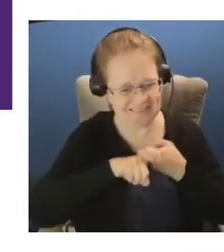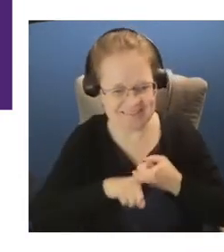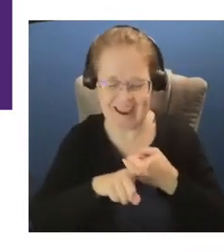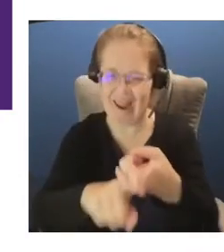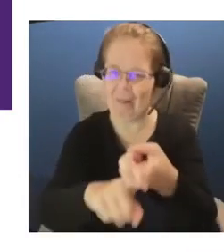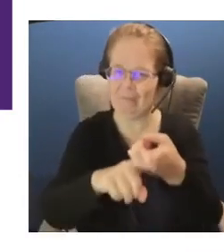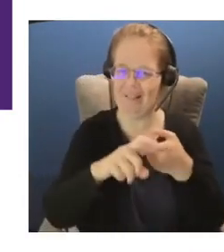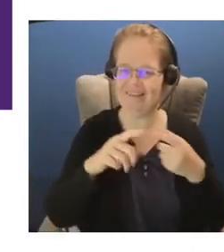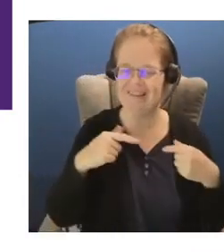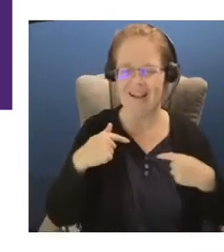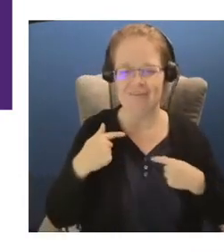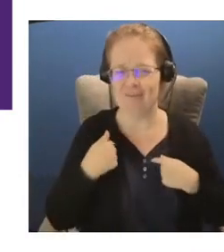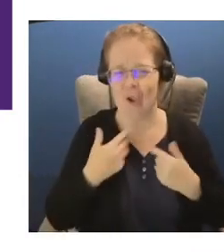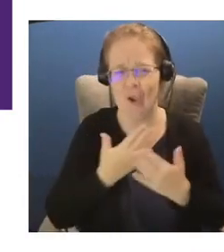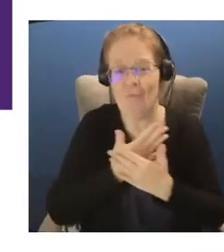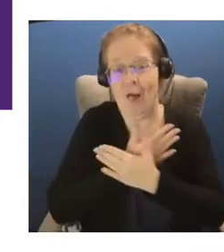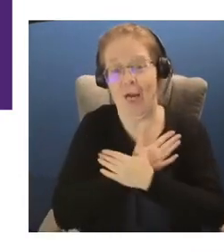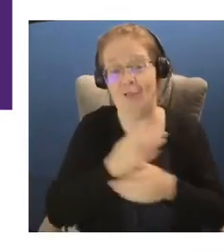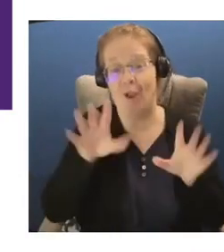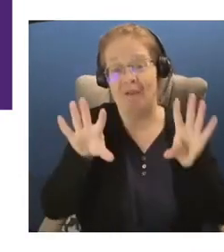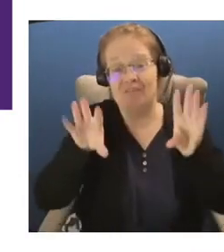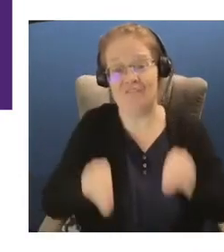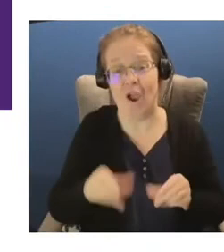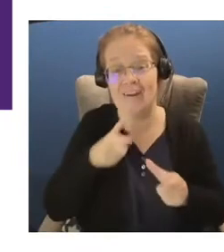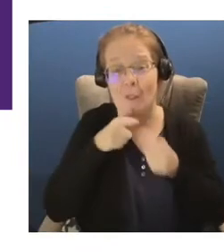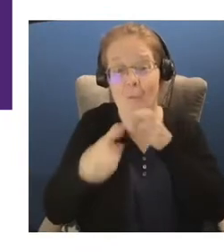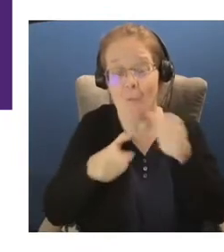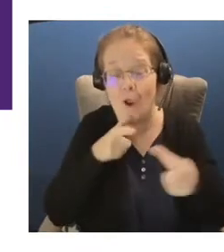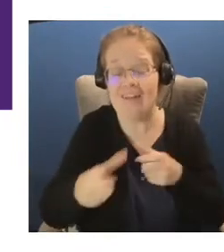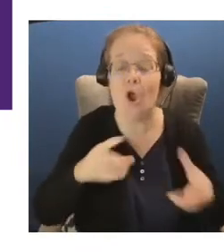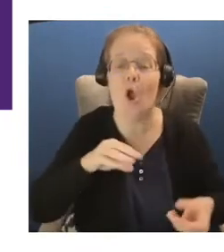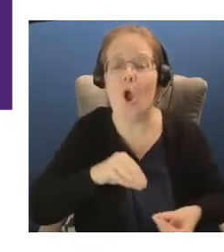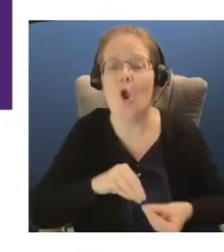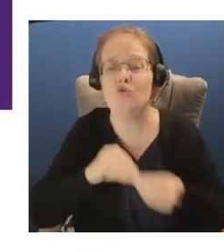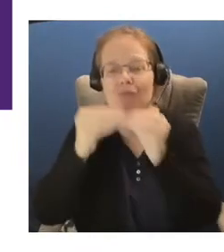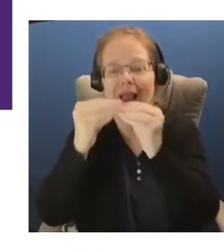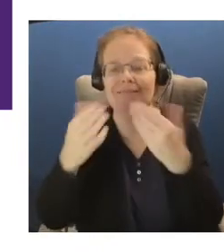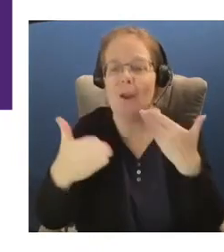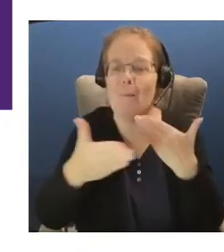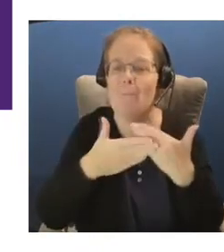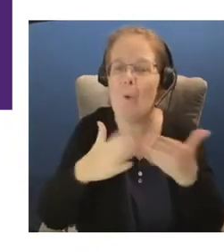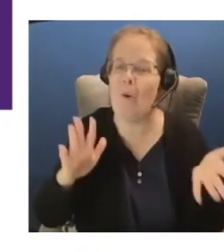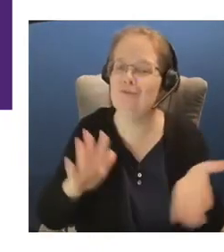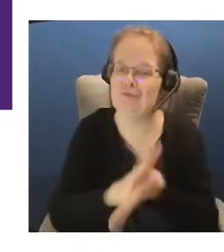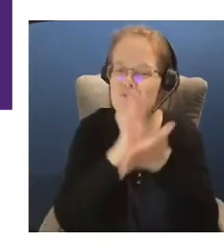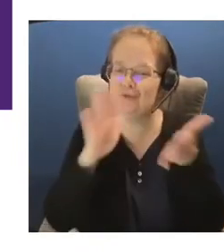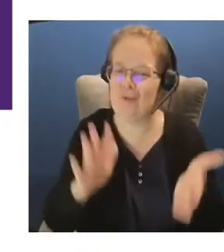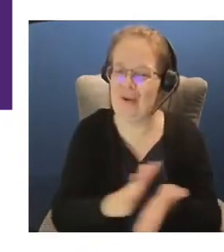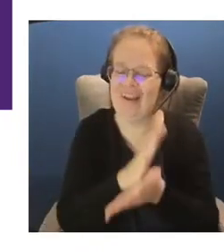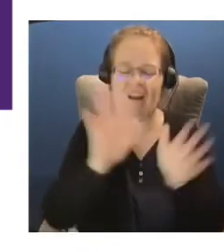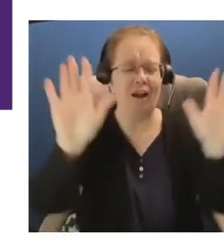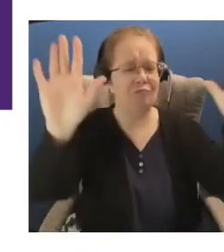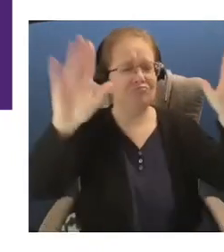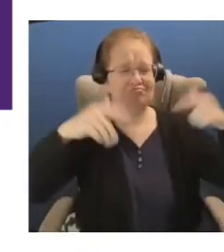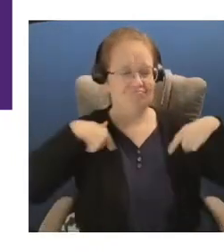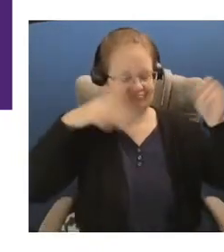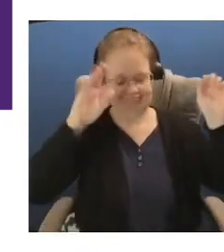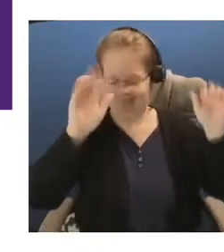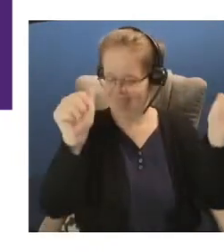we'd love to end with your final words of creating more joy. Totally agree with myself.